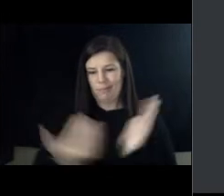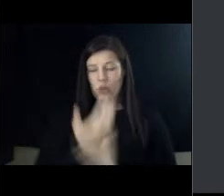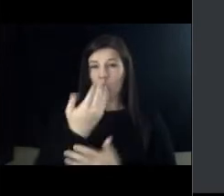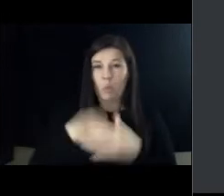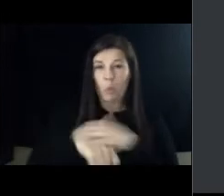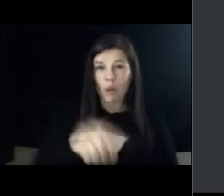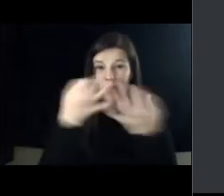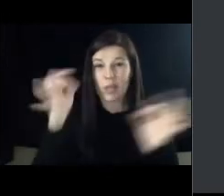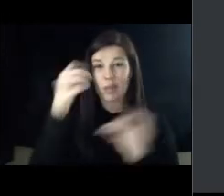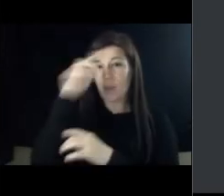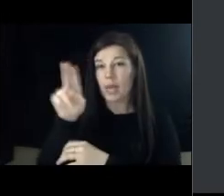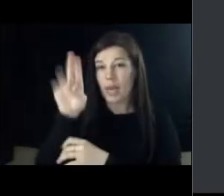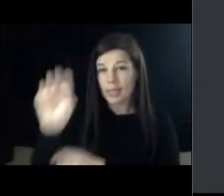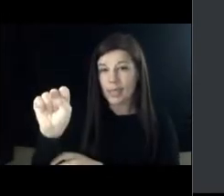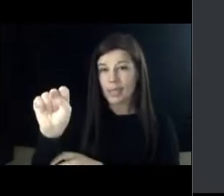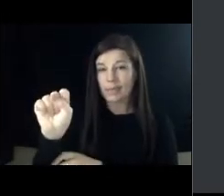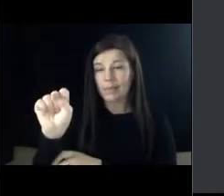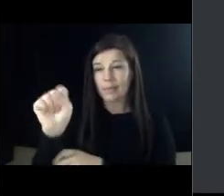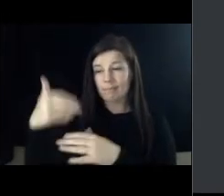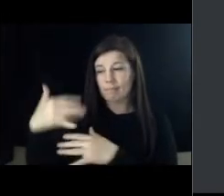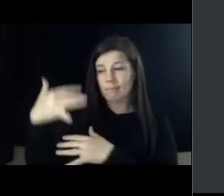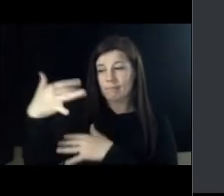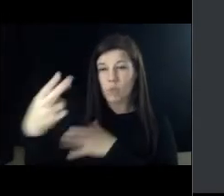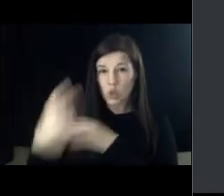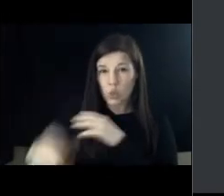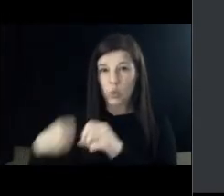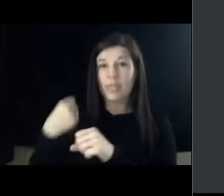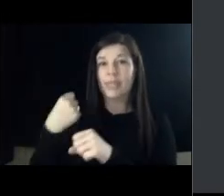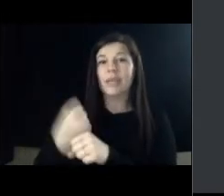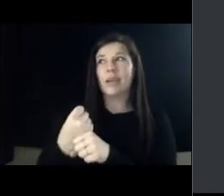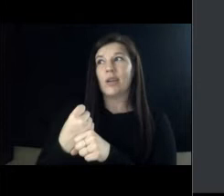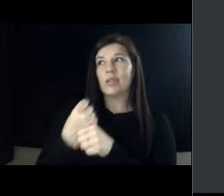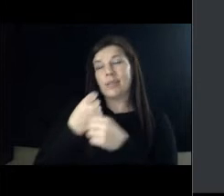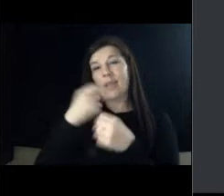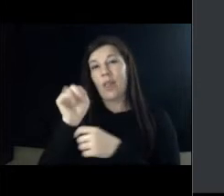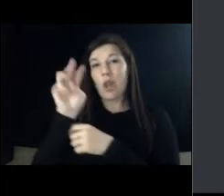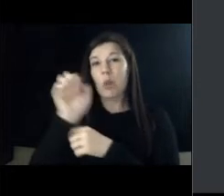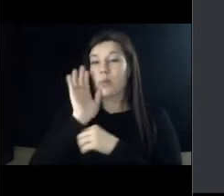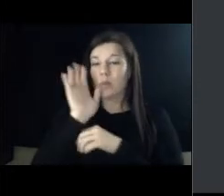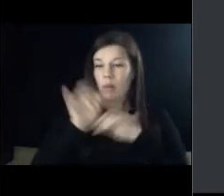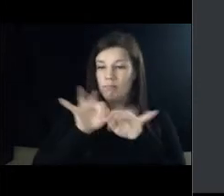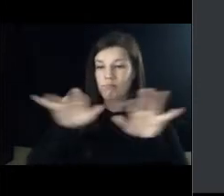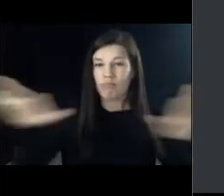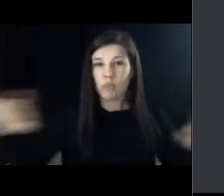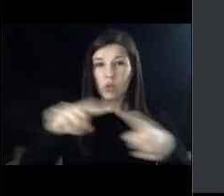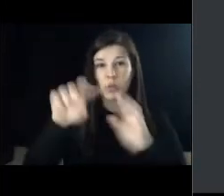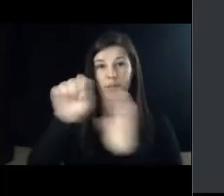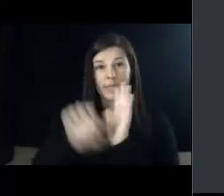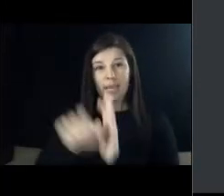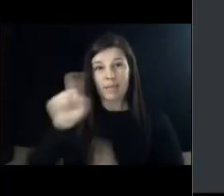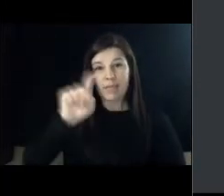and whereas more than two years would pass before the news reached african americans living in texas when in june 19th